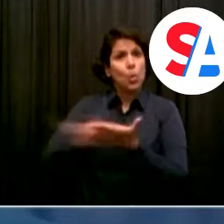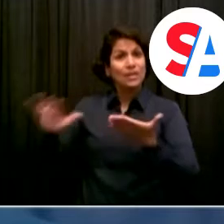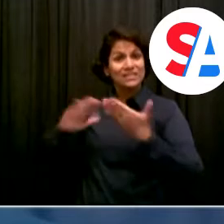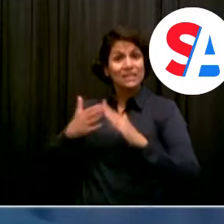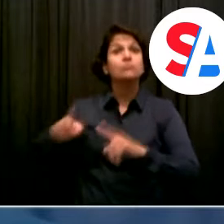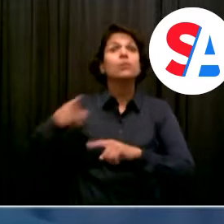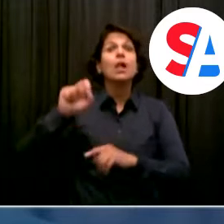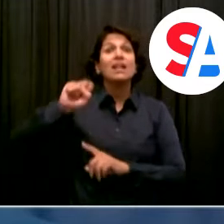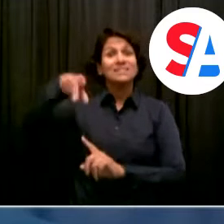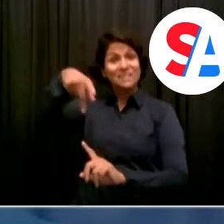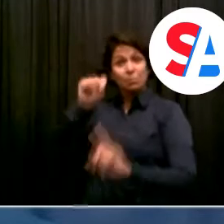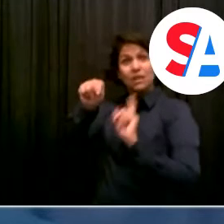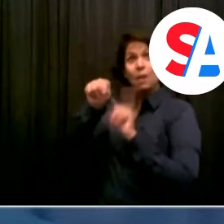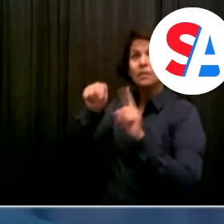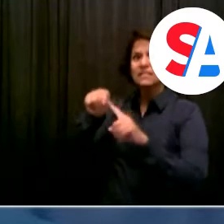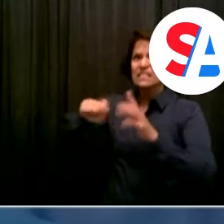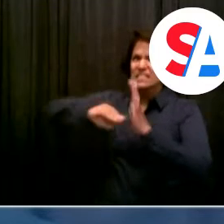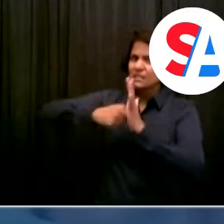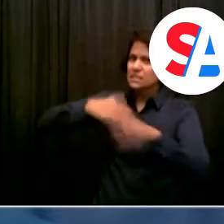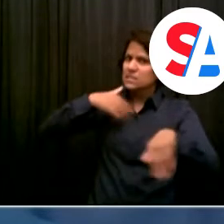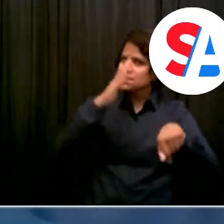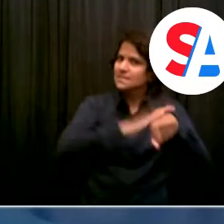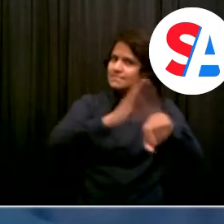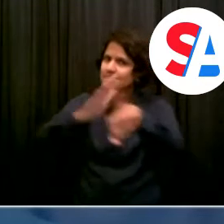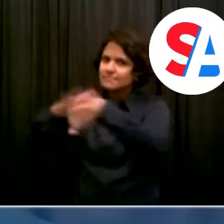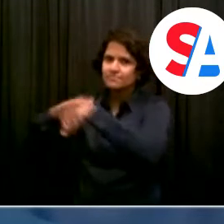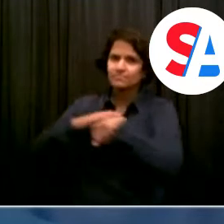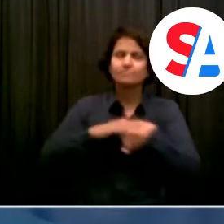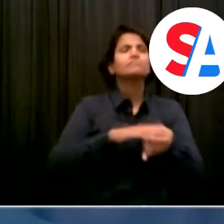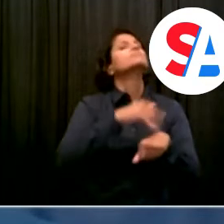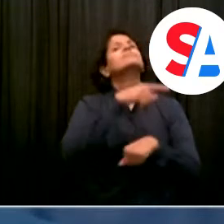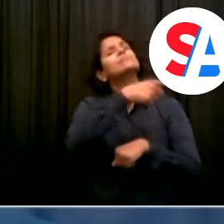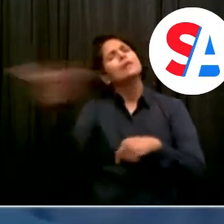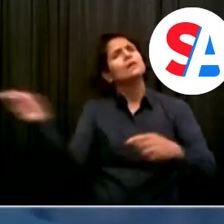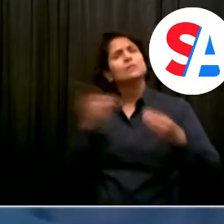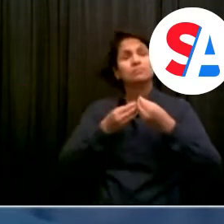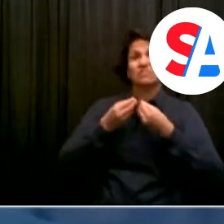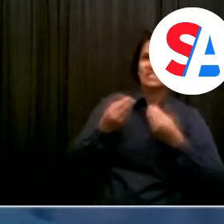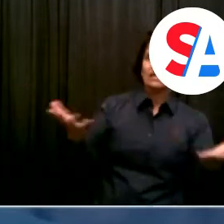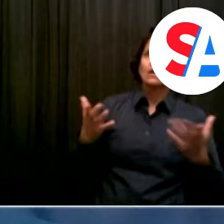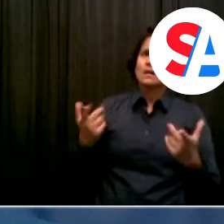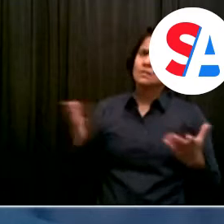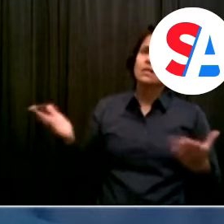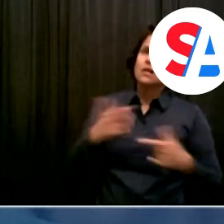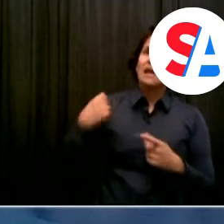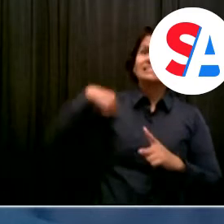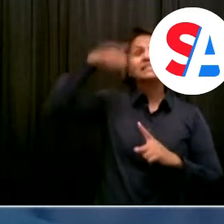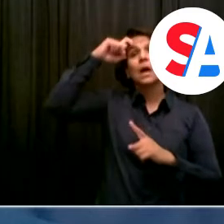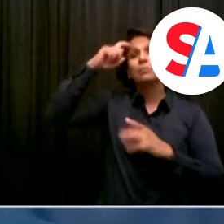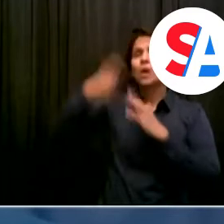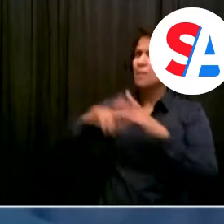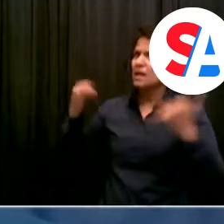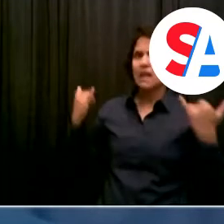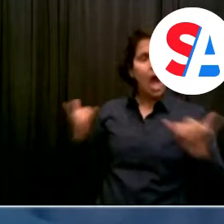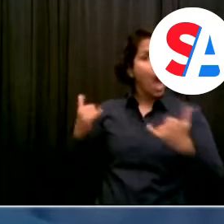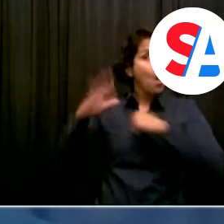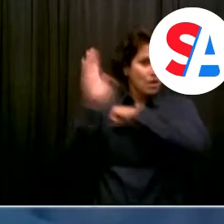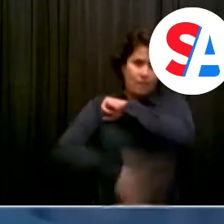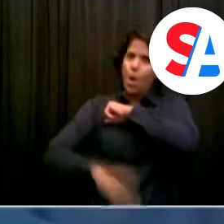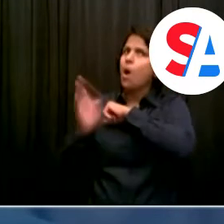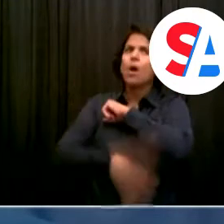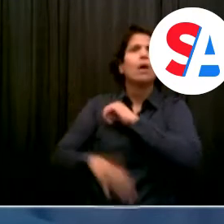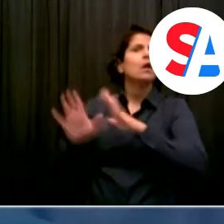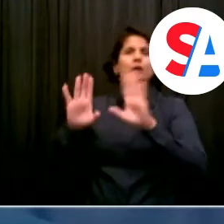point of the recovery. September is when many employers are bringing back a lot of their employees. September is when school starts full strength.